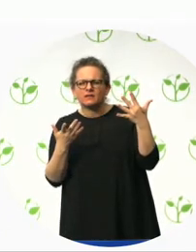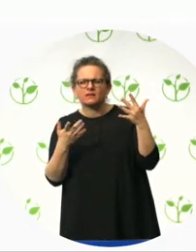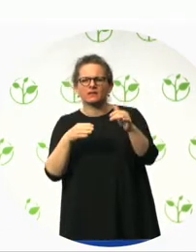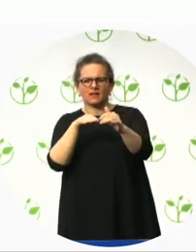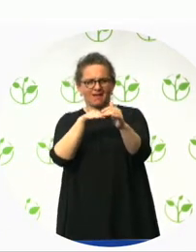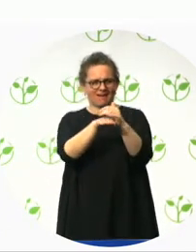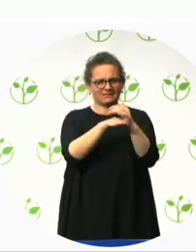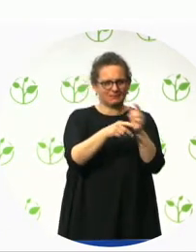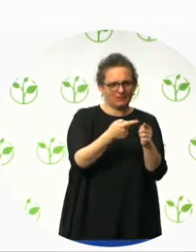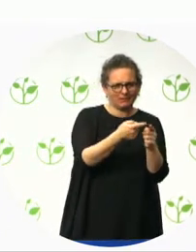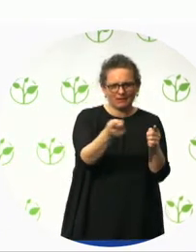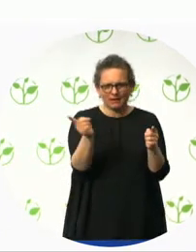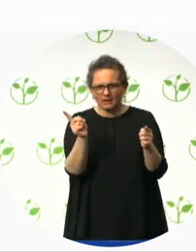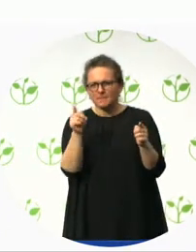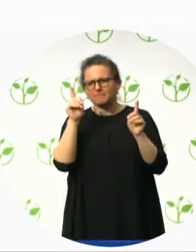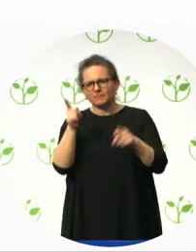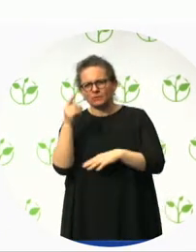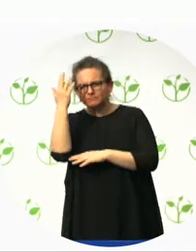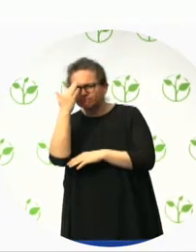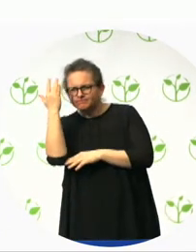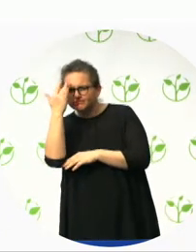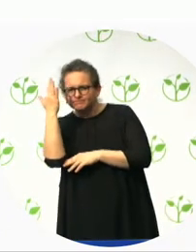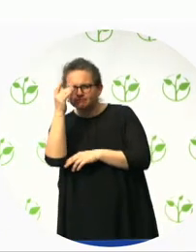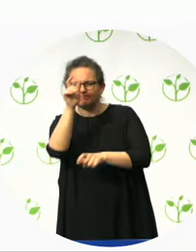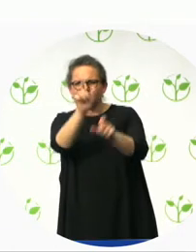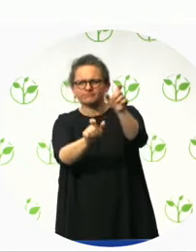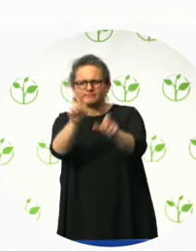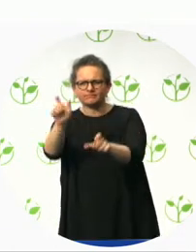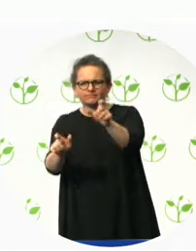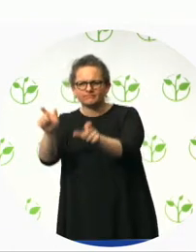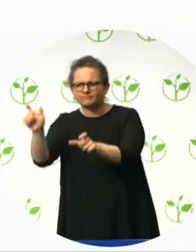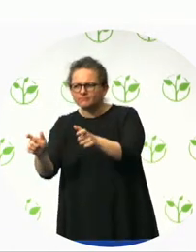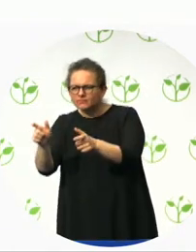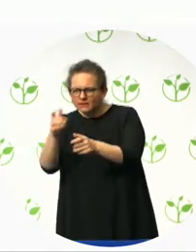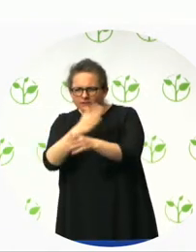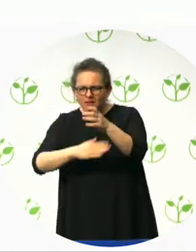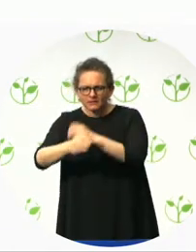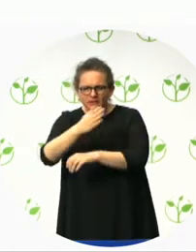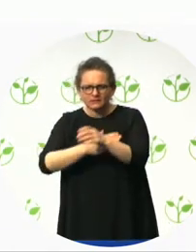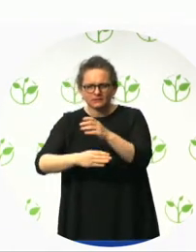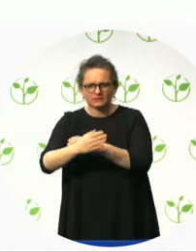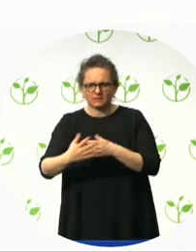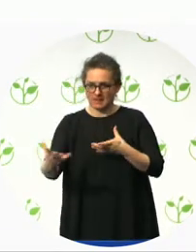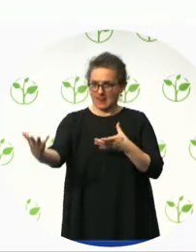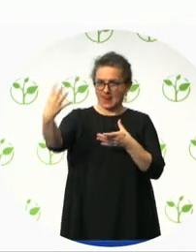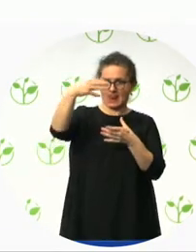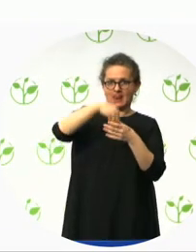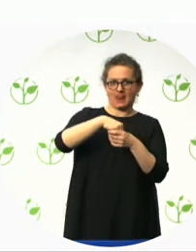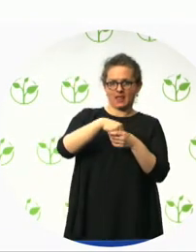expertise to identify opportunities to improve on compliance and make our building and facilities as inclusive as possible for everyone.